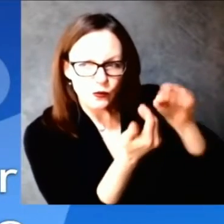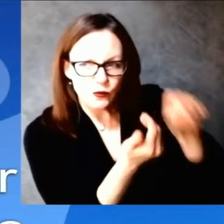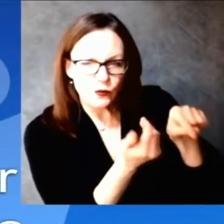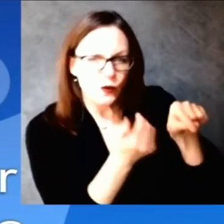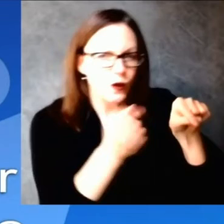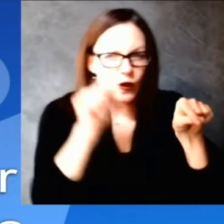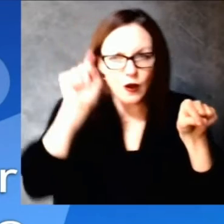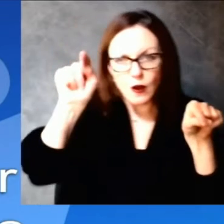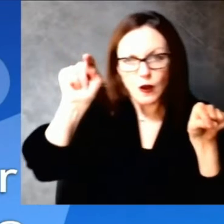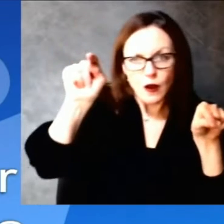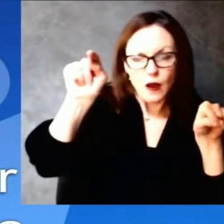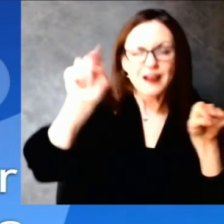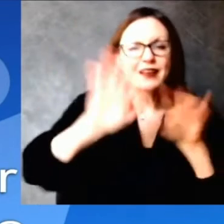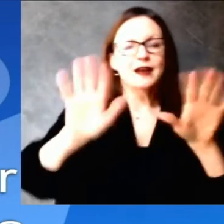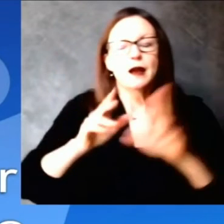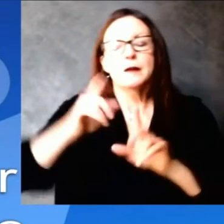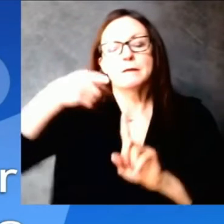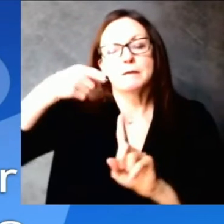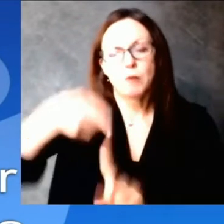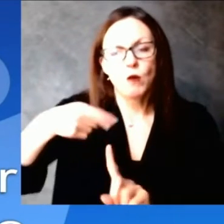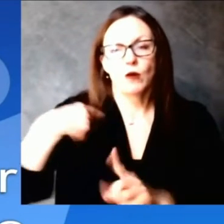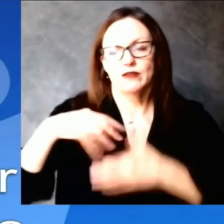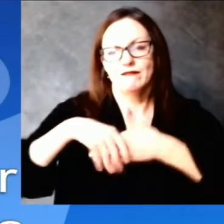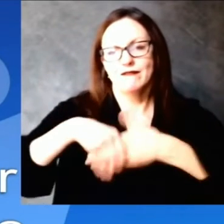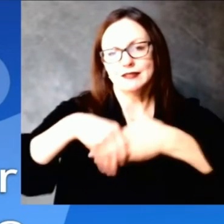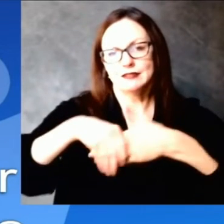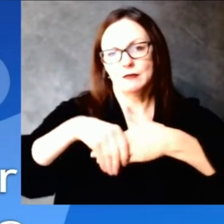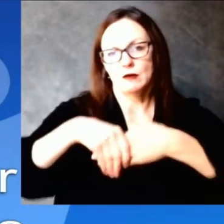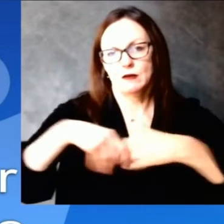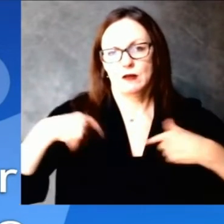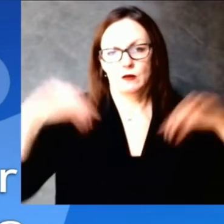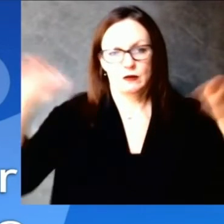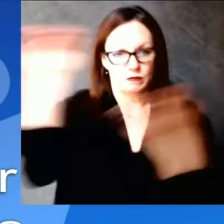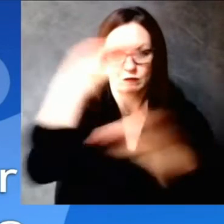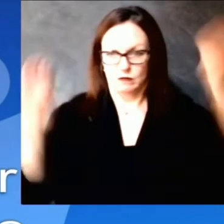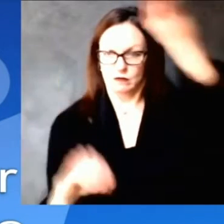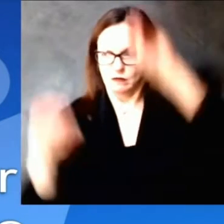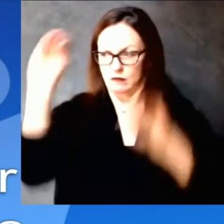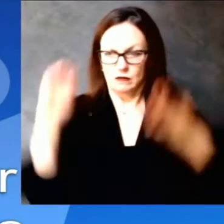Thank you for that. We go now to Scott Bauer at the Associated Press.